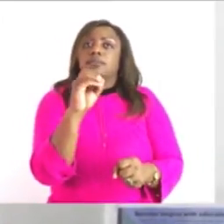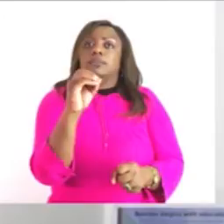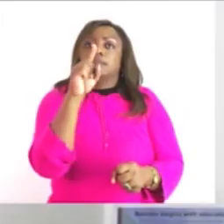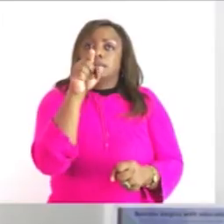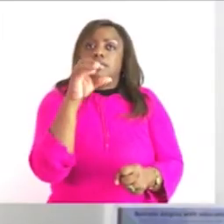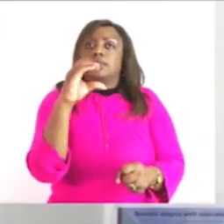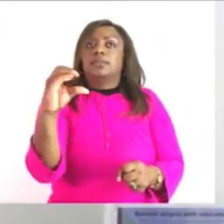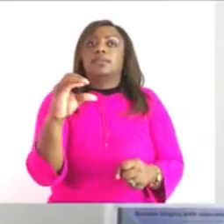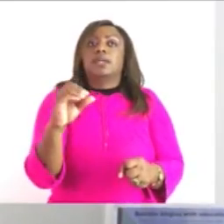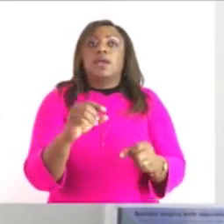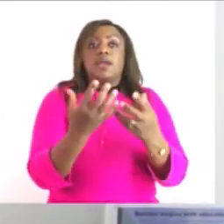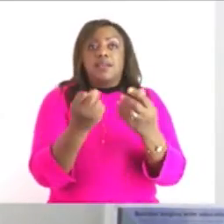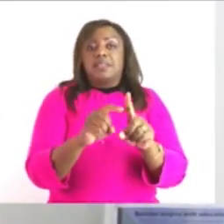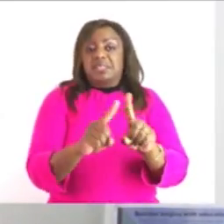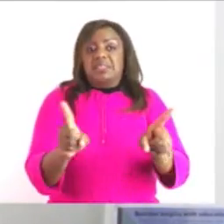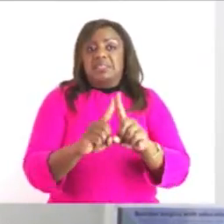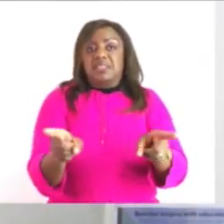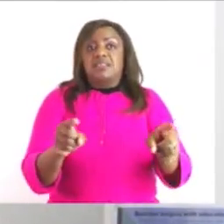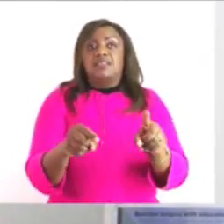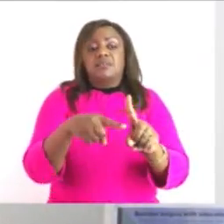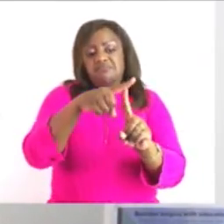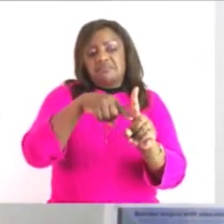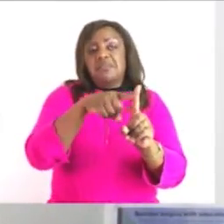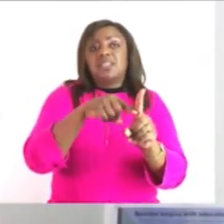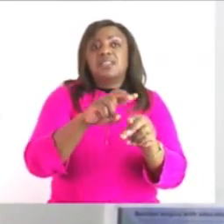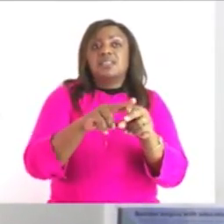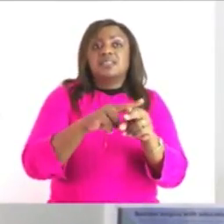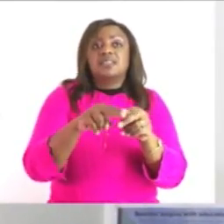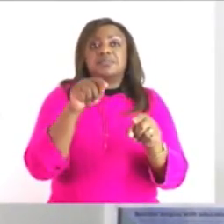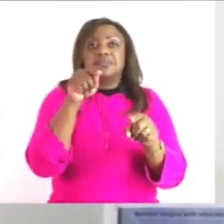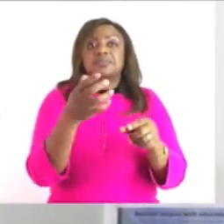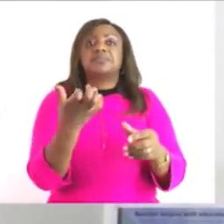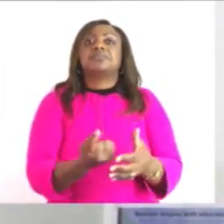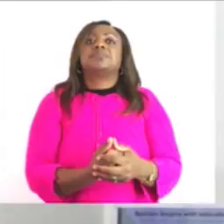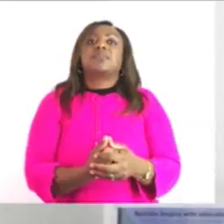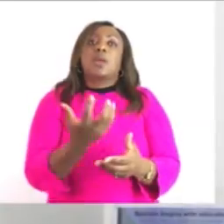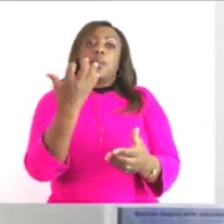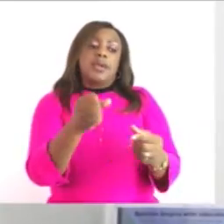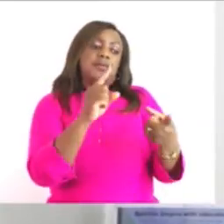different types of thermometers we are using we have